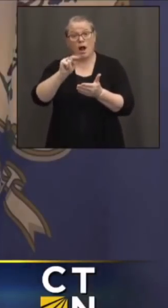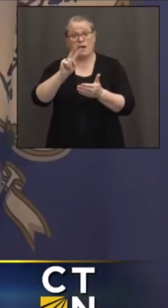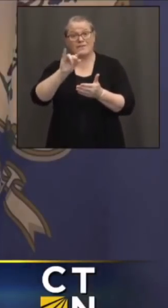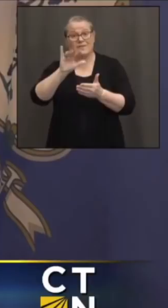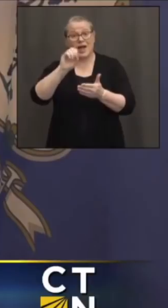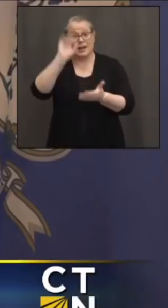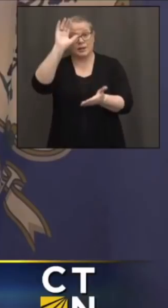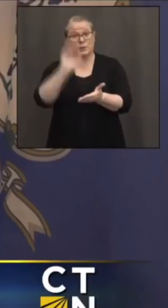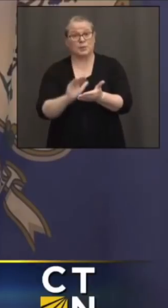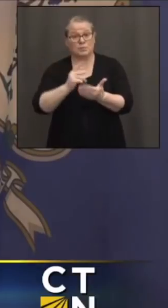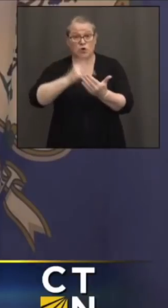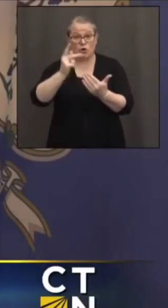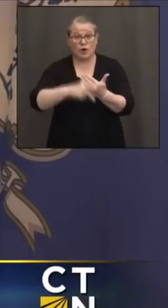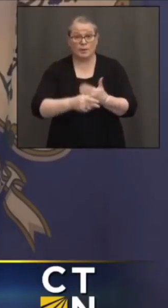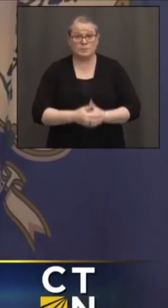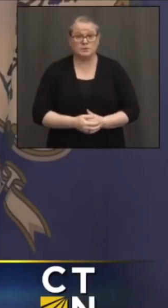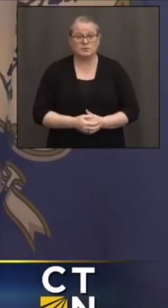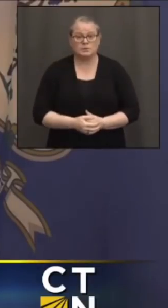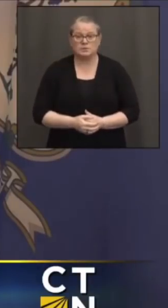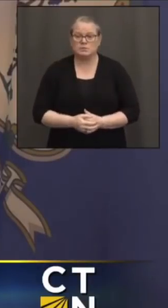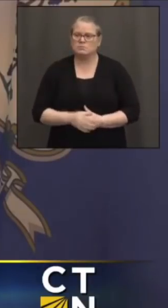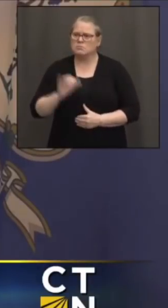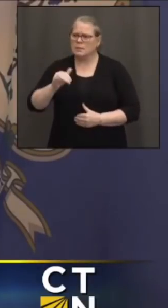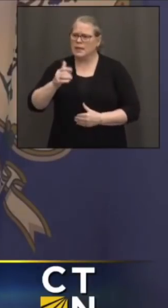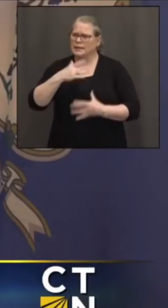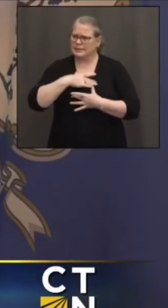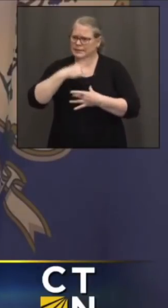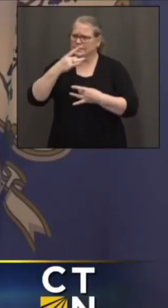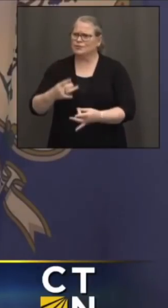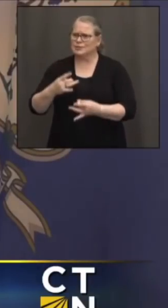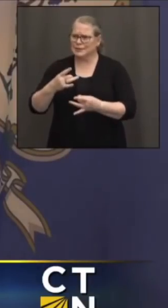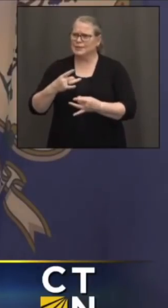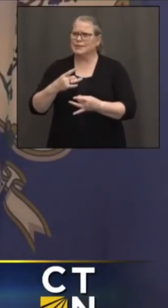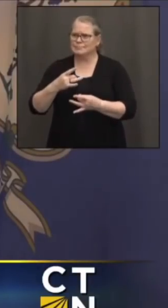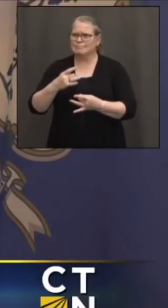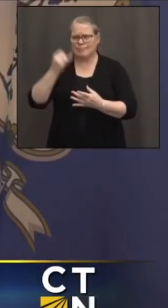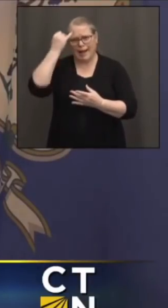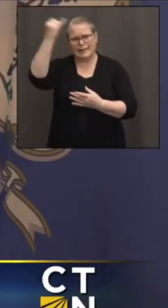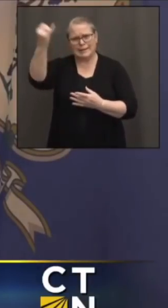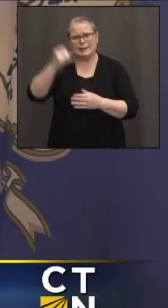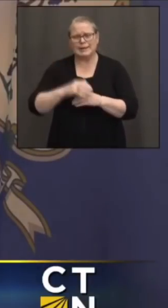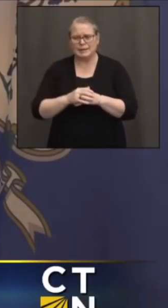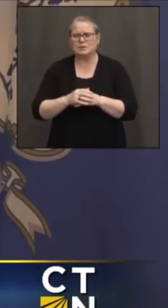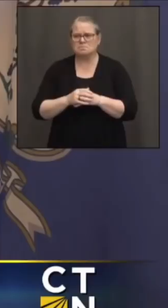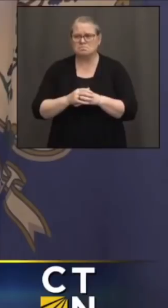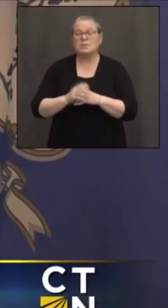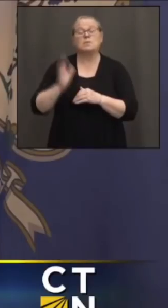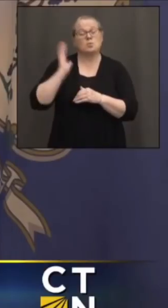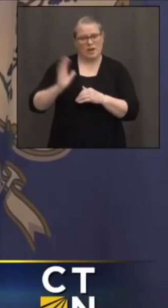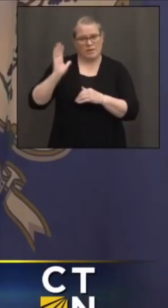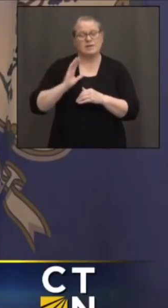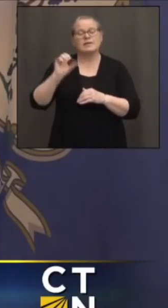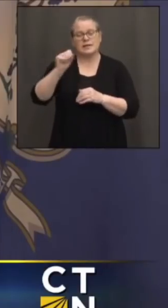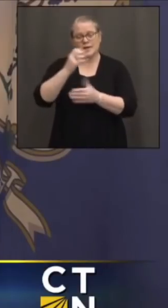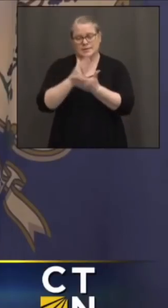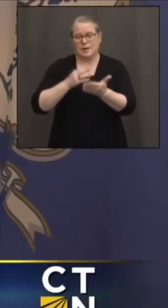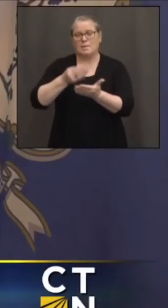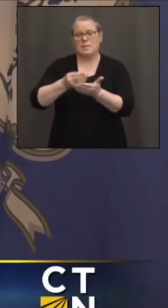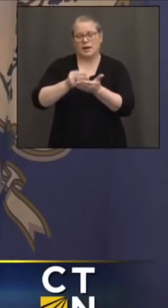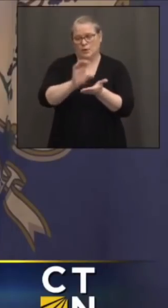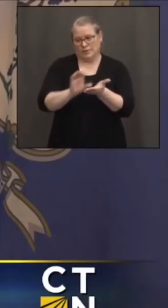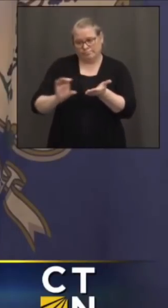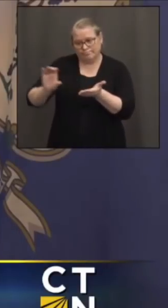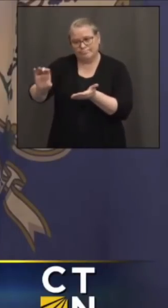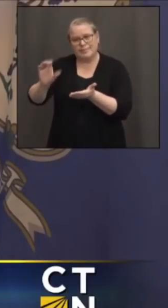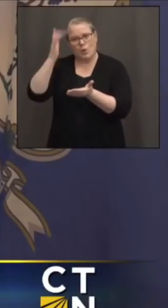We did previously, because of the nature of the demand with everybody quarantined and what that meant in terms of some